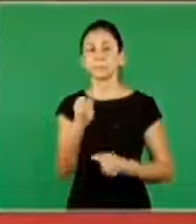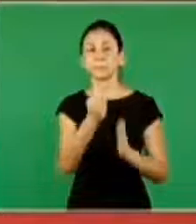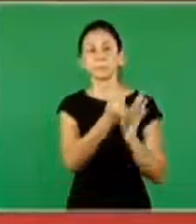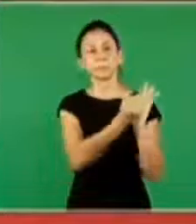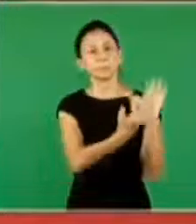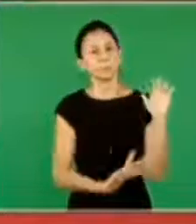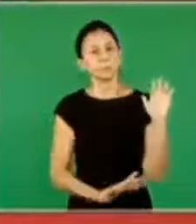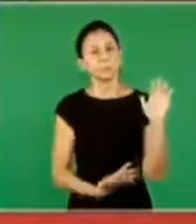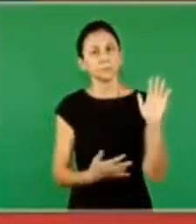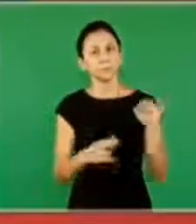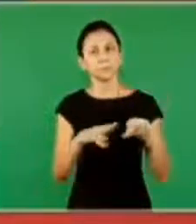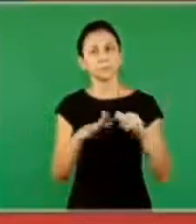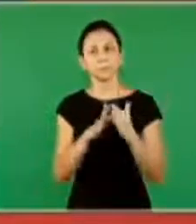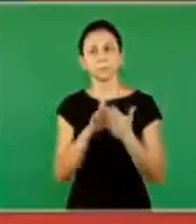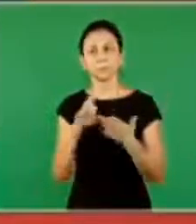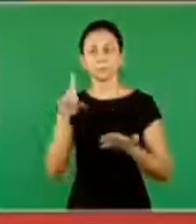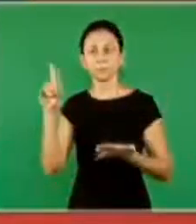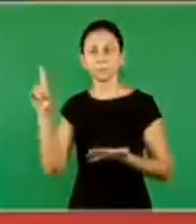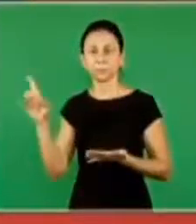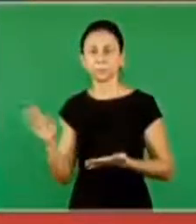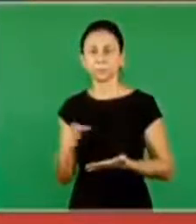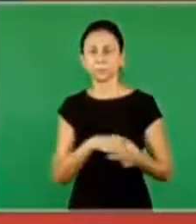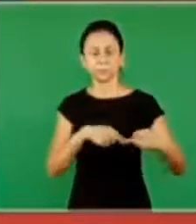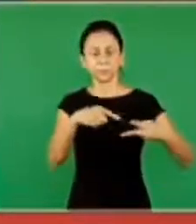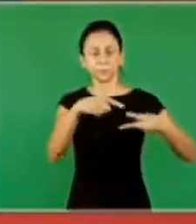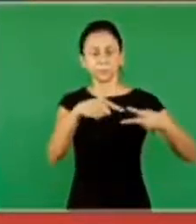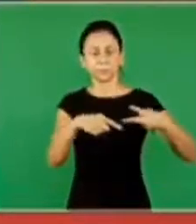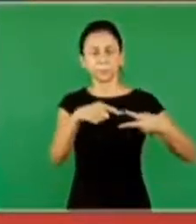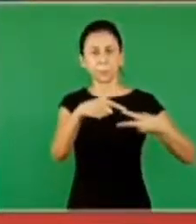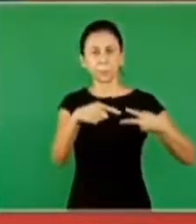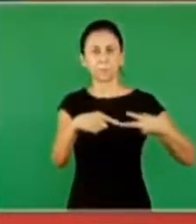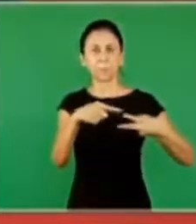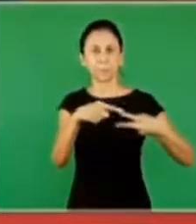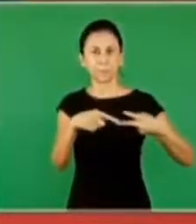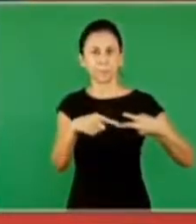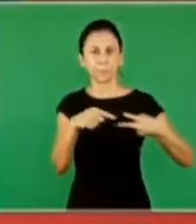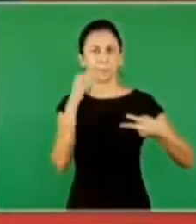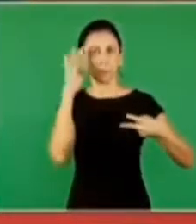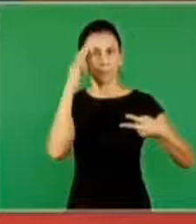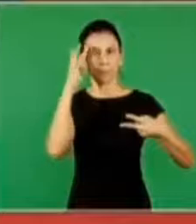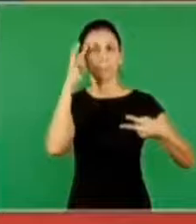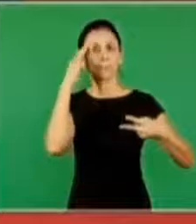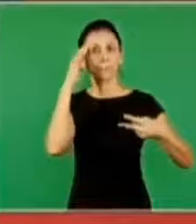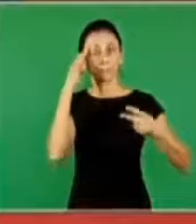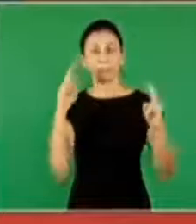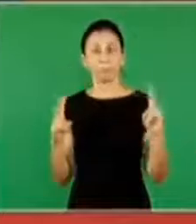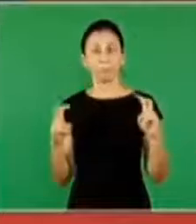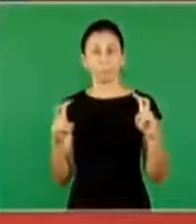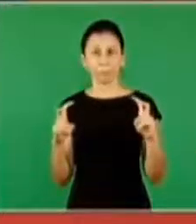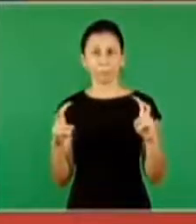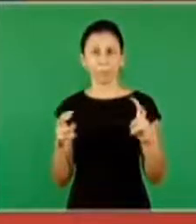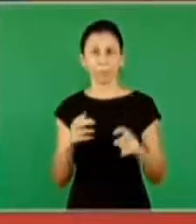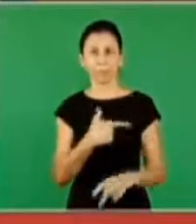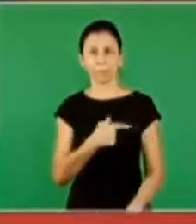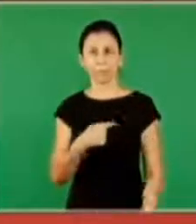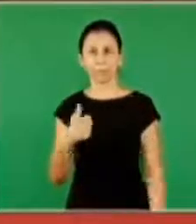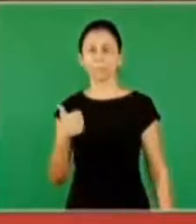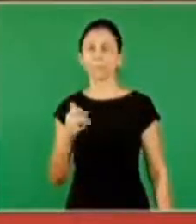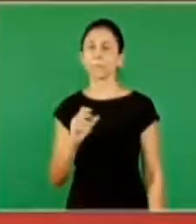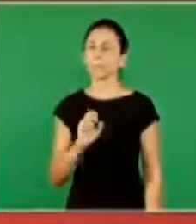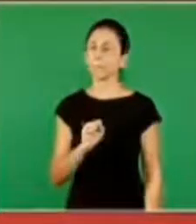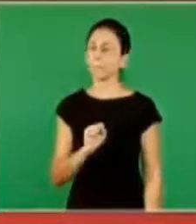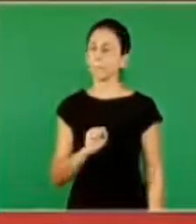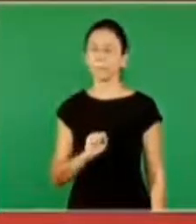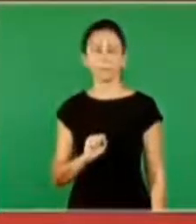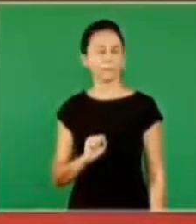overcome through the blood and the word so if you leave this place with this understanding of the theme of this year